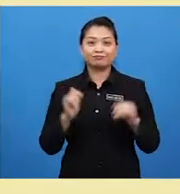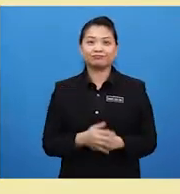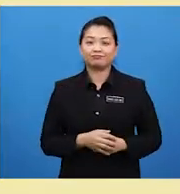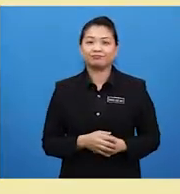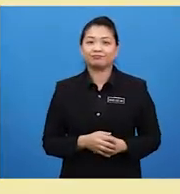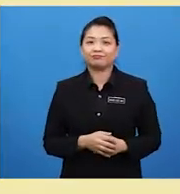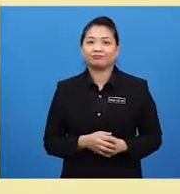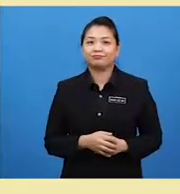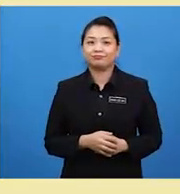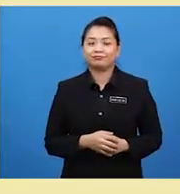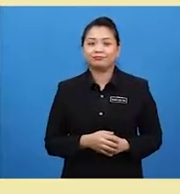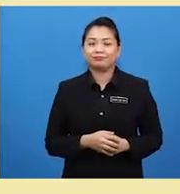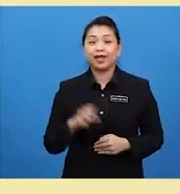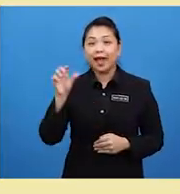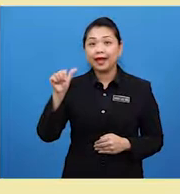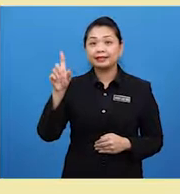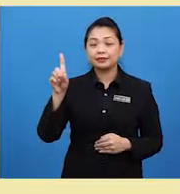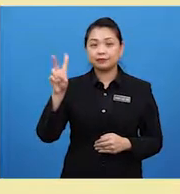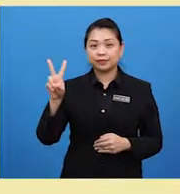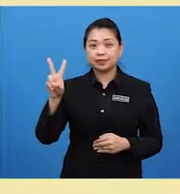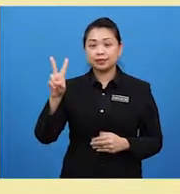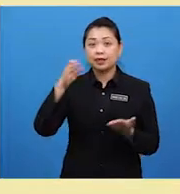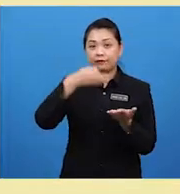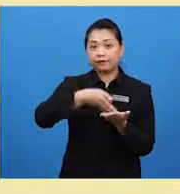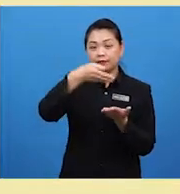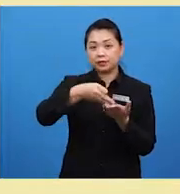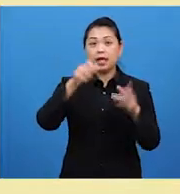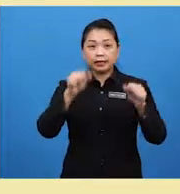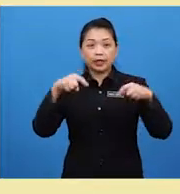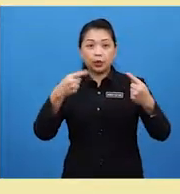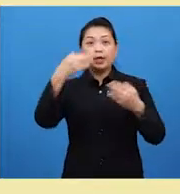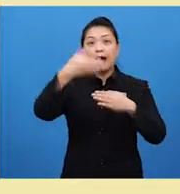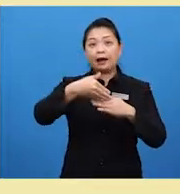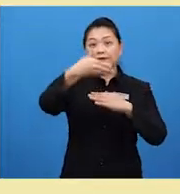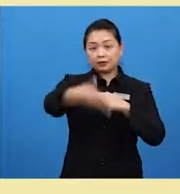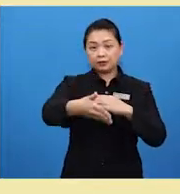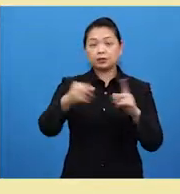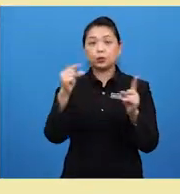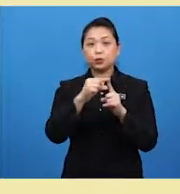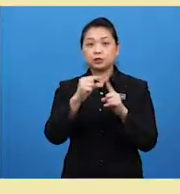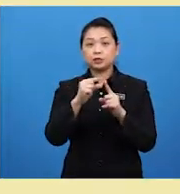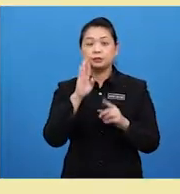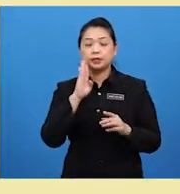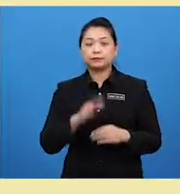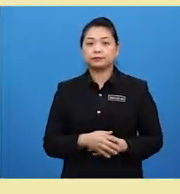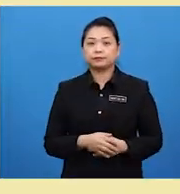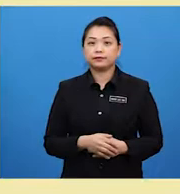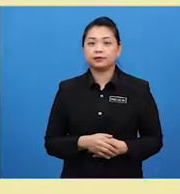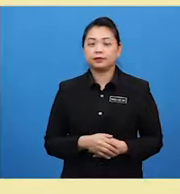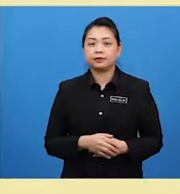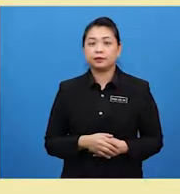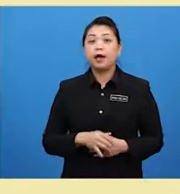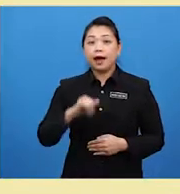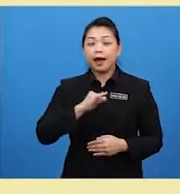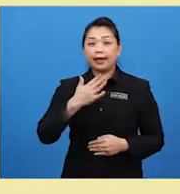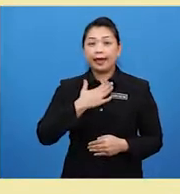Adverbs of frequency can also go after the verb be. For example, I am